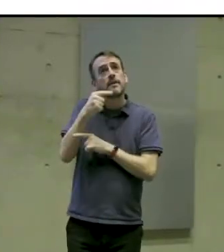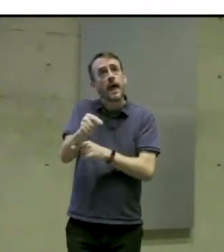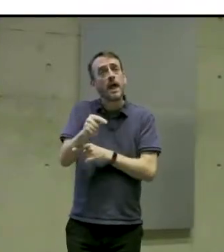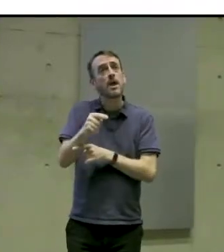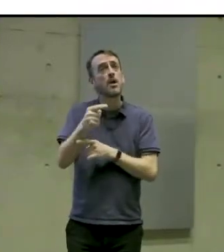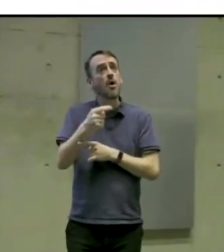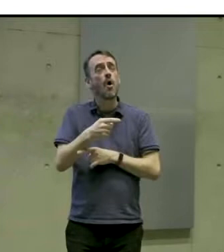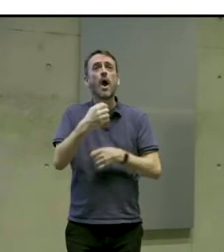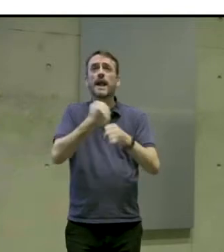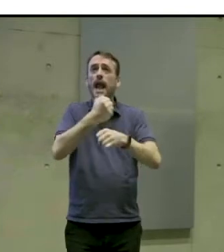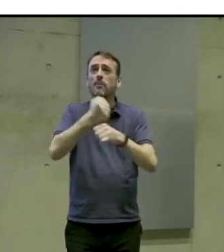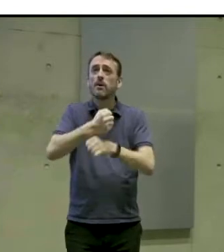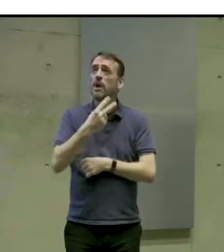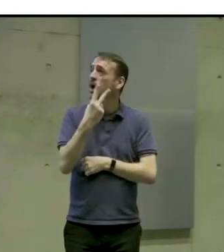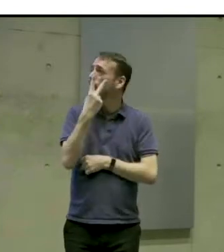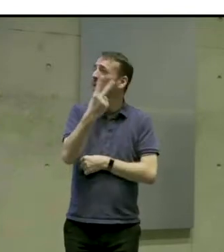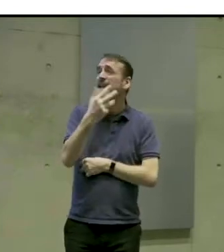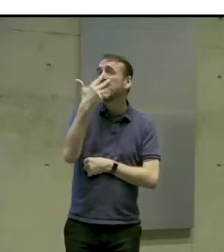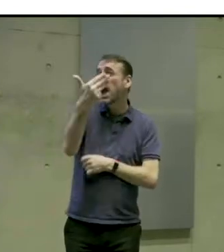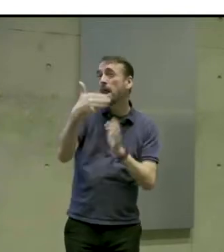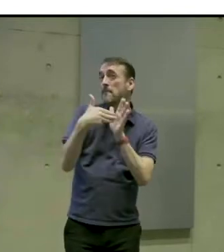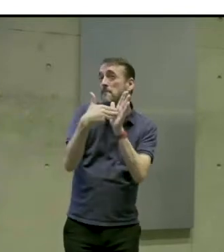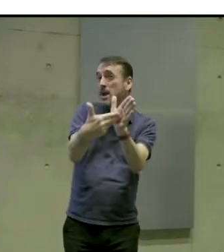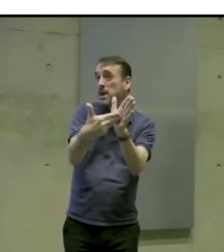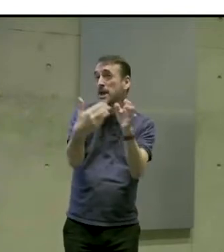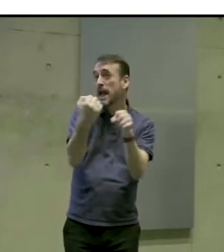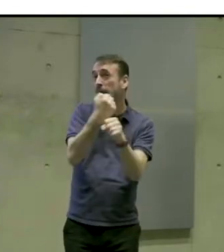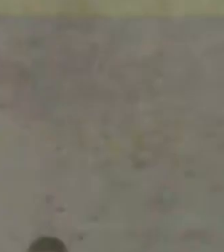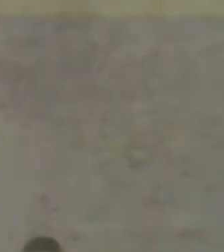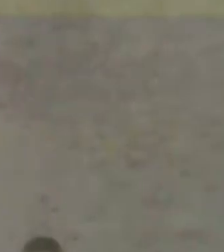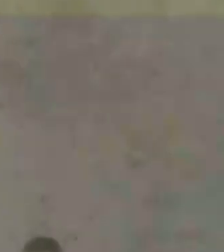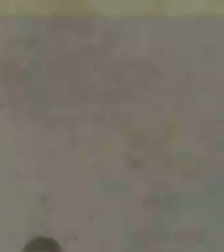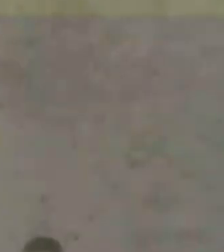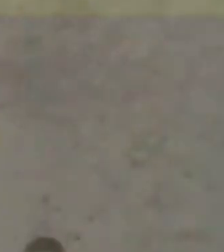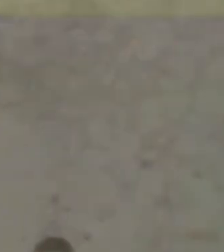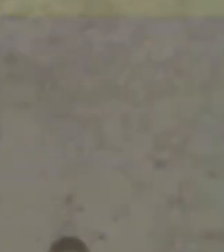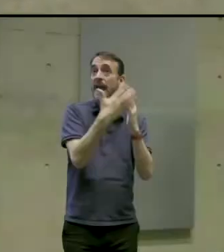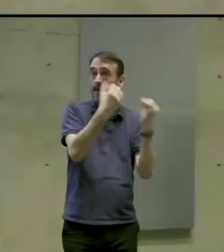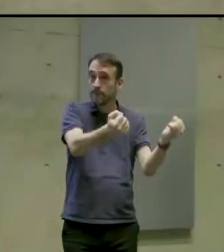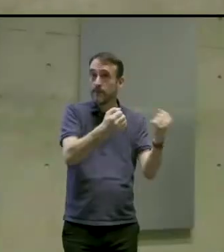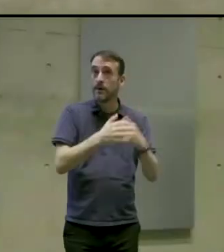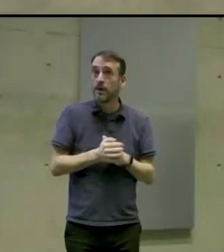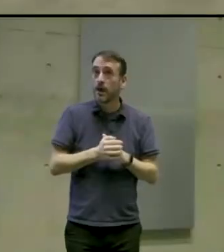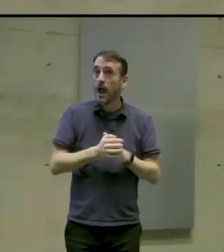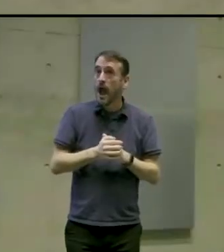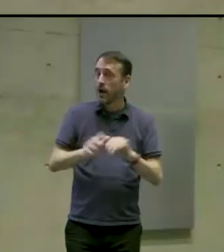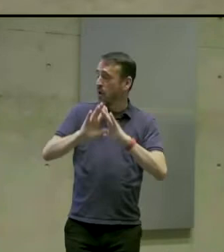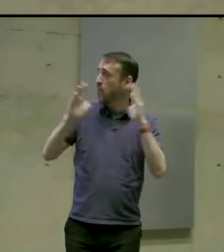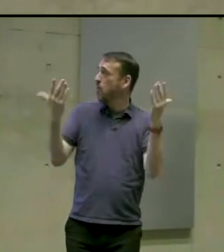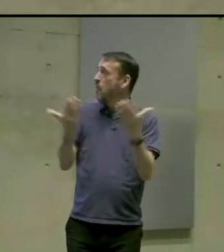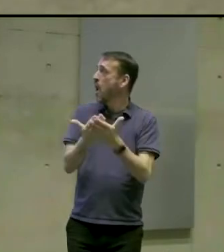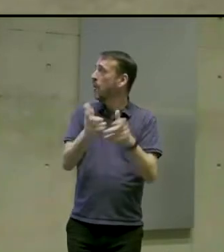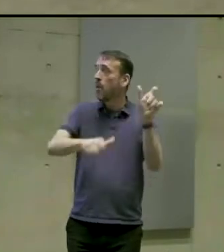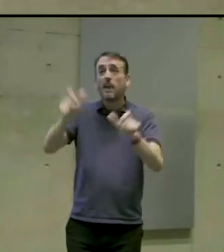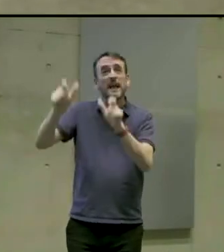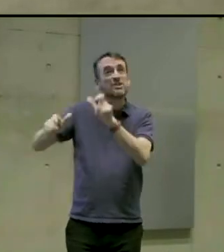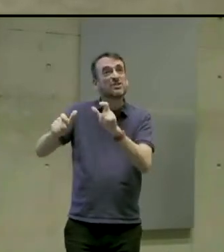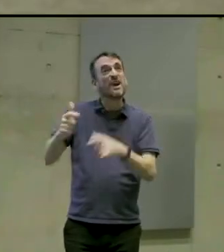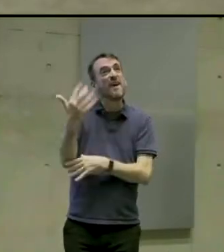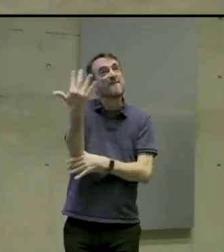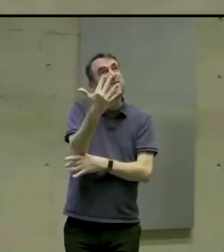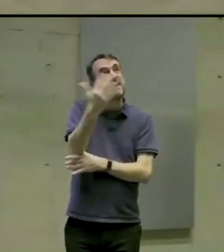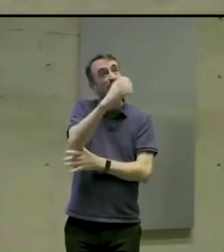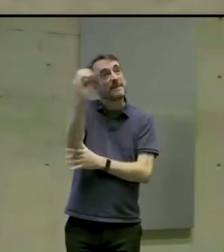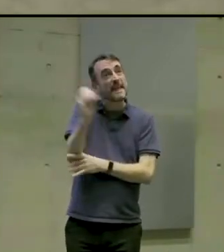and 15% of the world's population is in some form disabled. And these figures don't